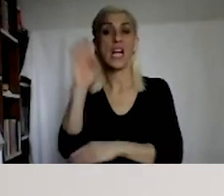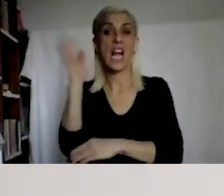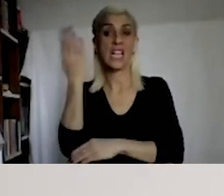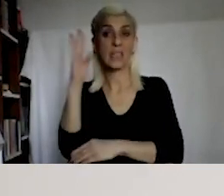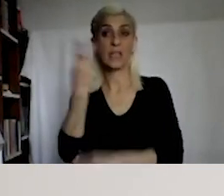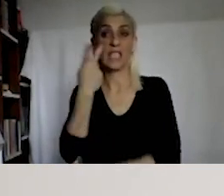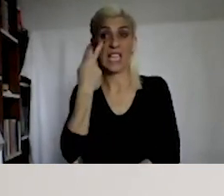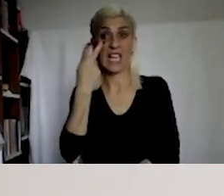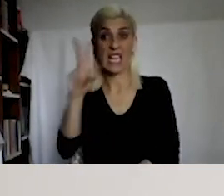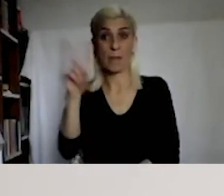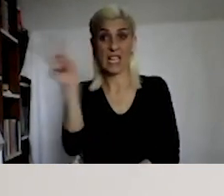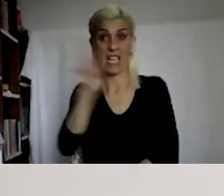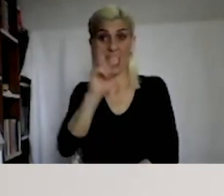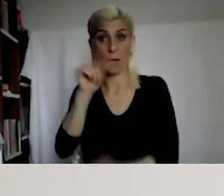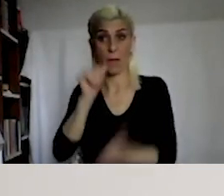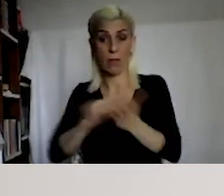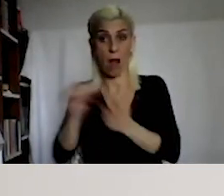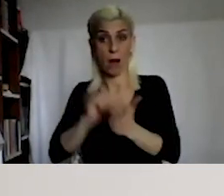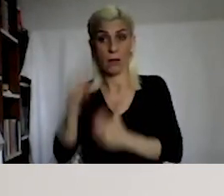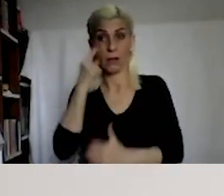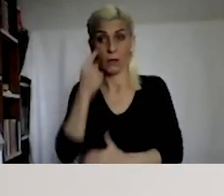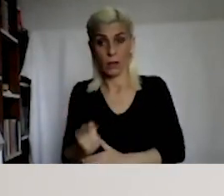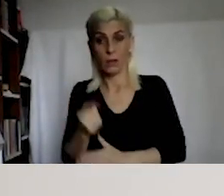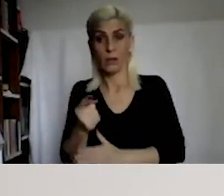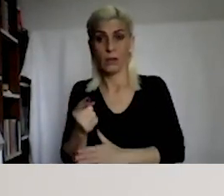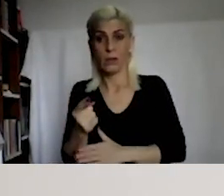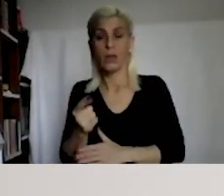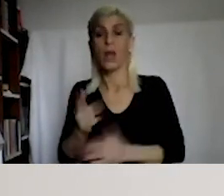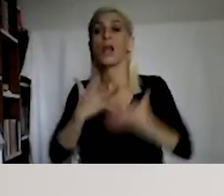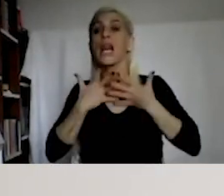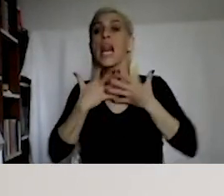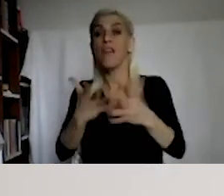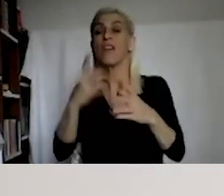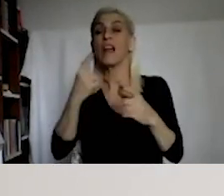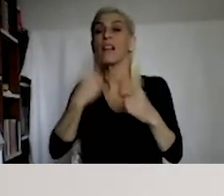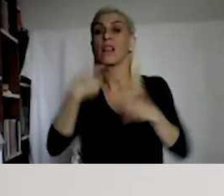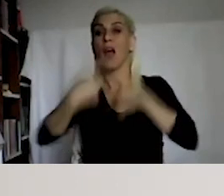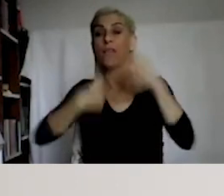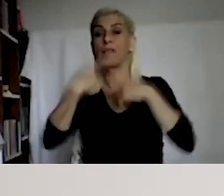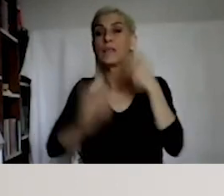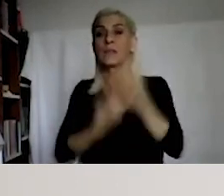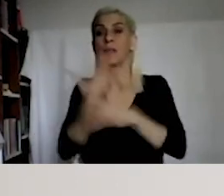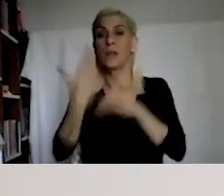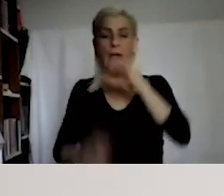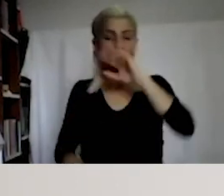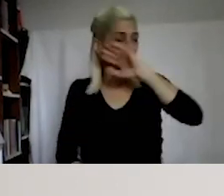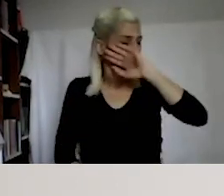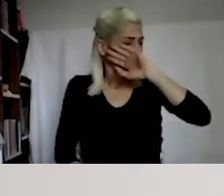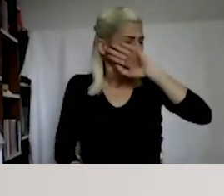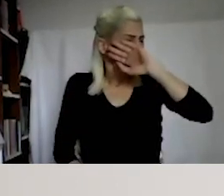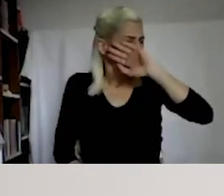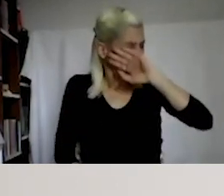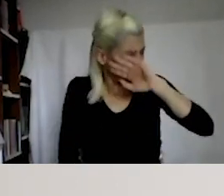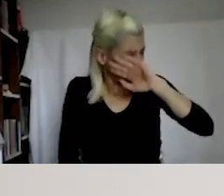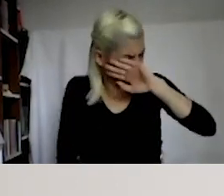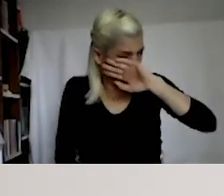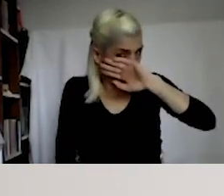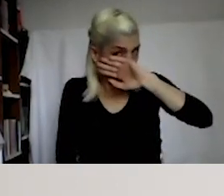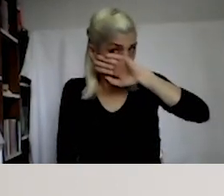2020, holikanism or hate speech is not properly described.